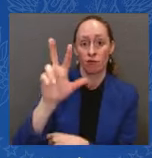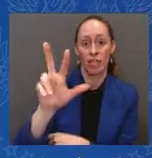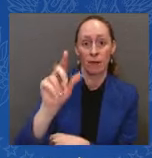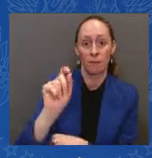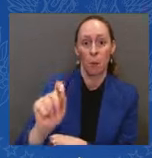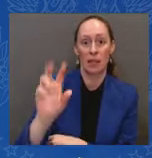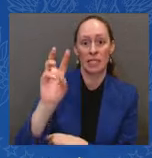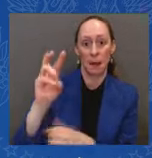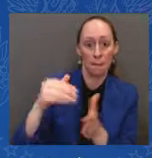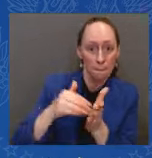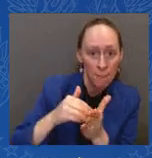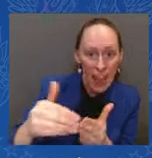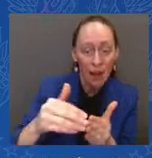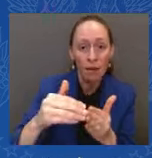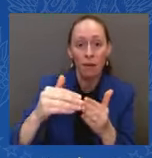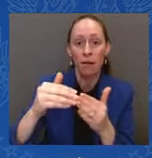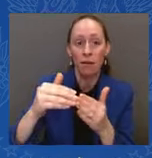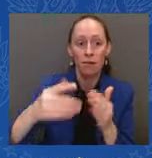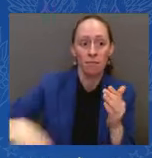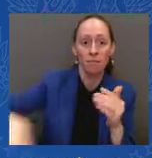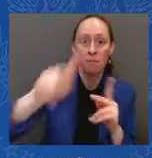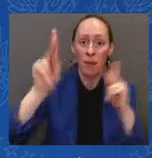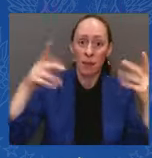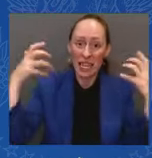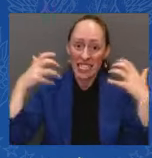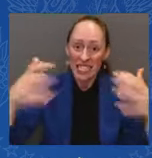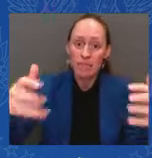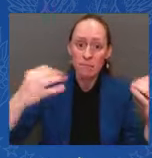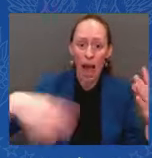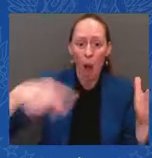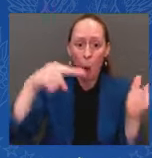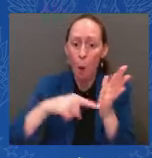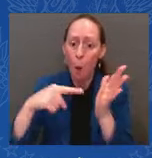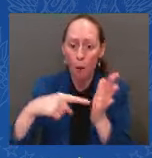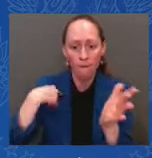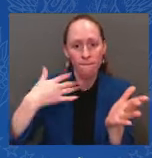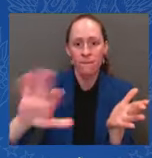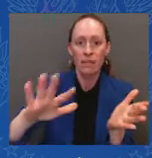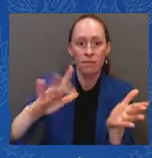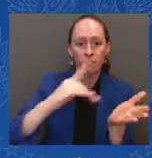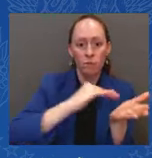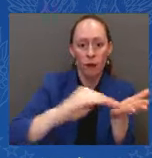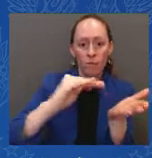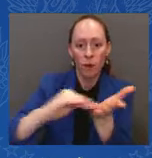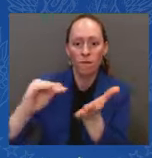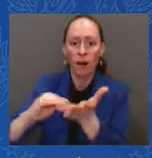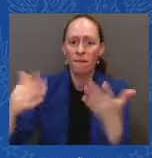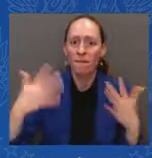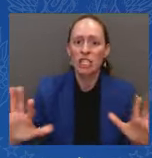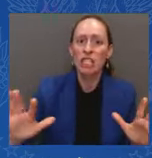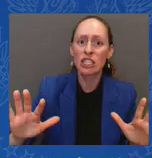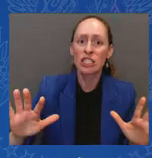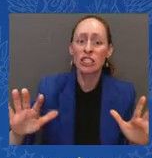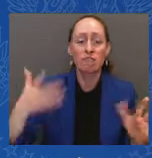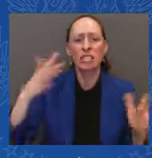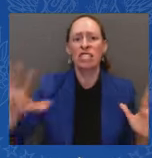This kind of relief is life-changing for individuals and their families. But it's good for our economy as a whole as well.